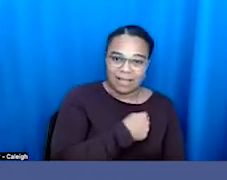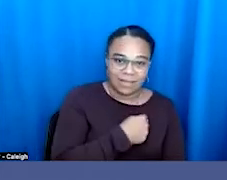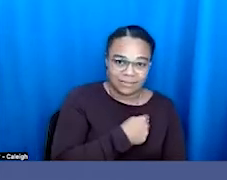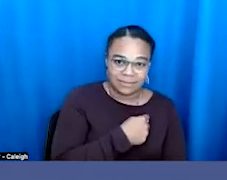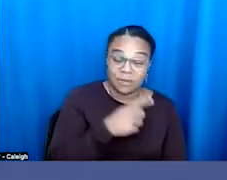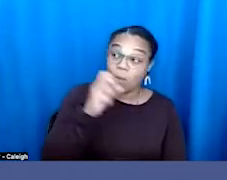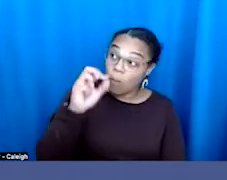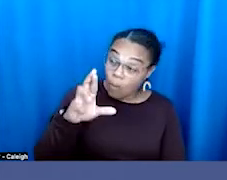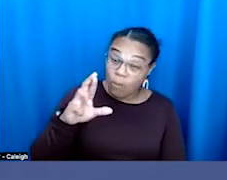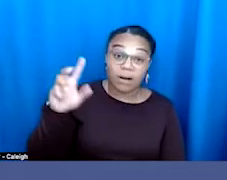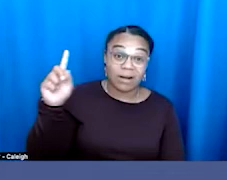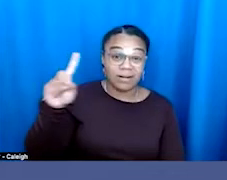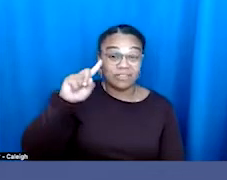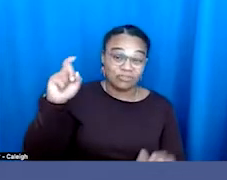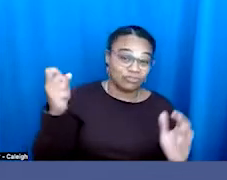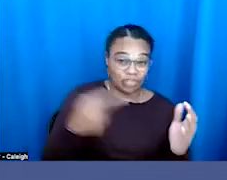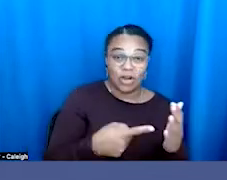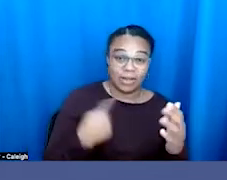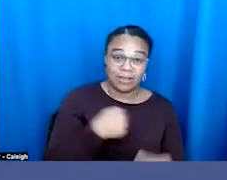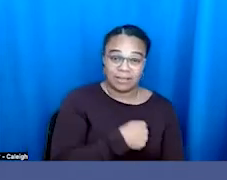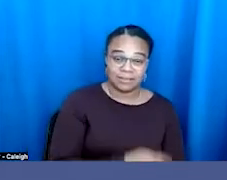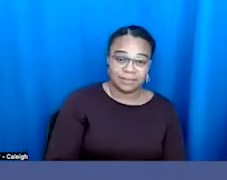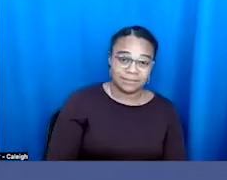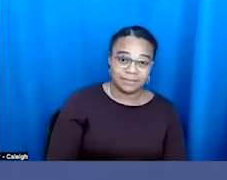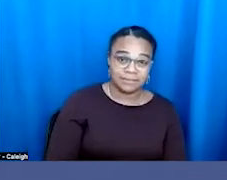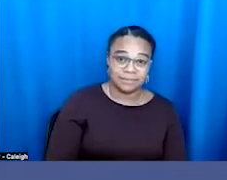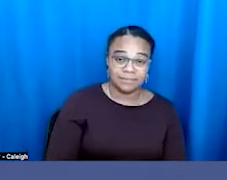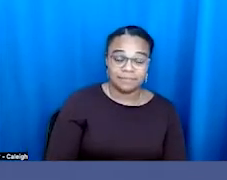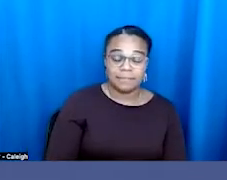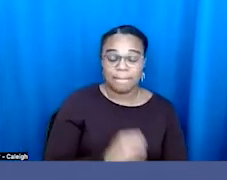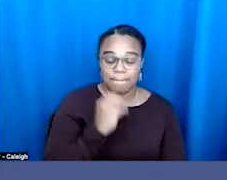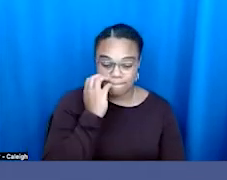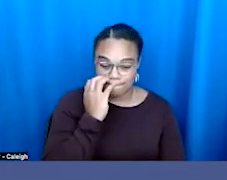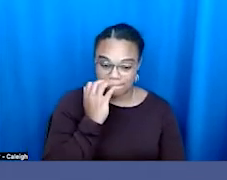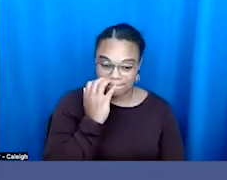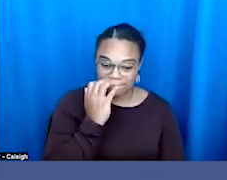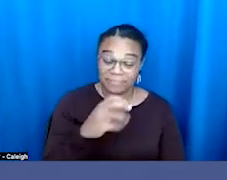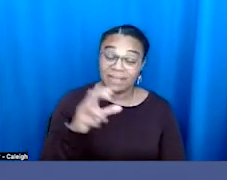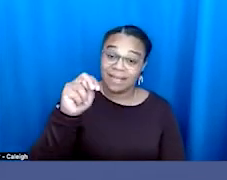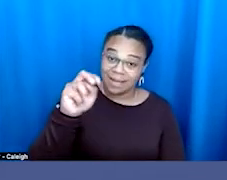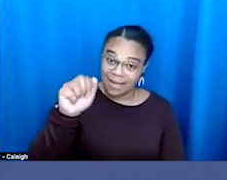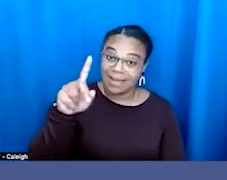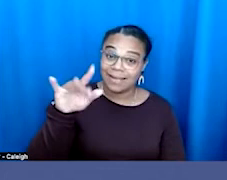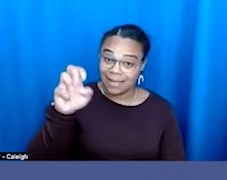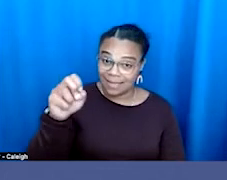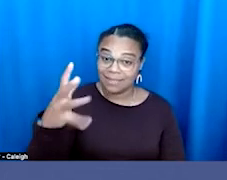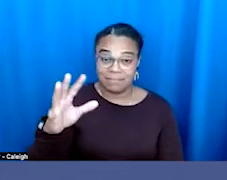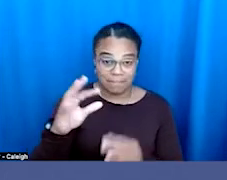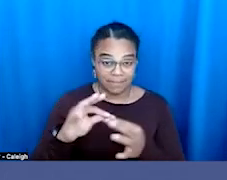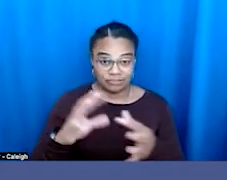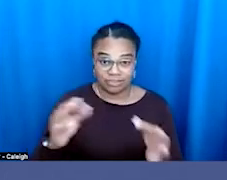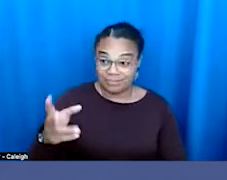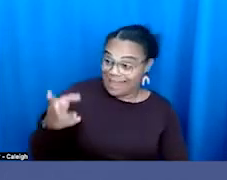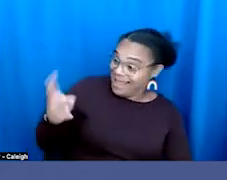explicitly and, right, to Nadine's point, history has shown us over and